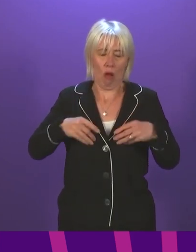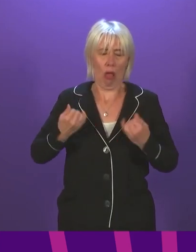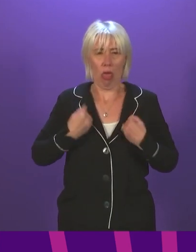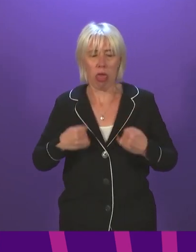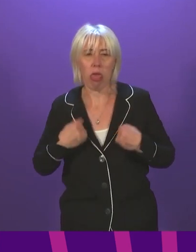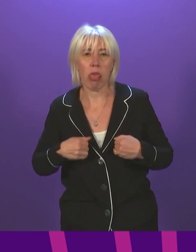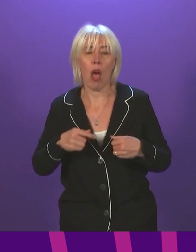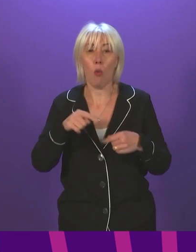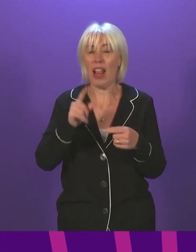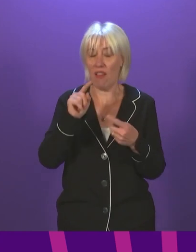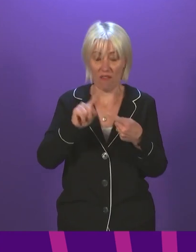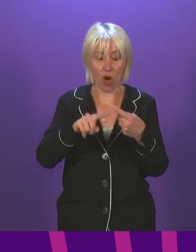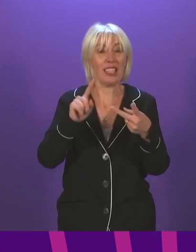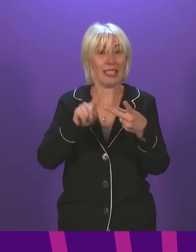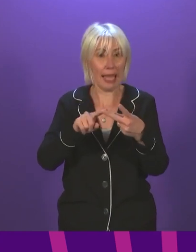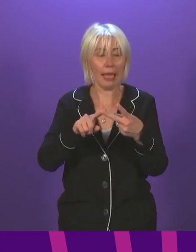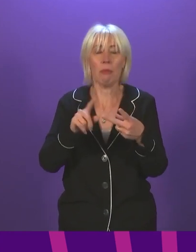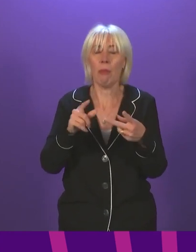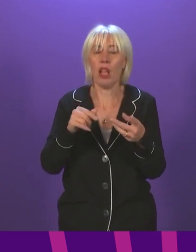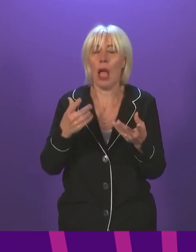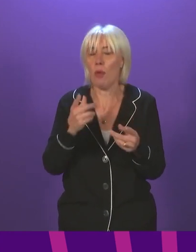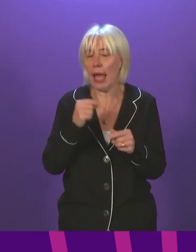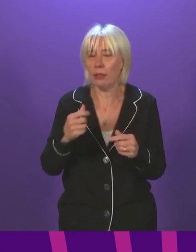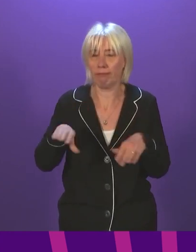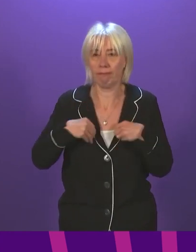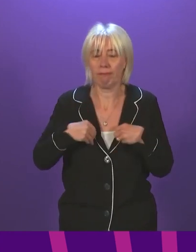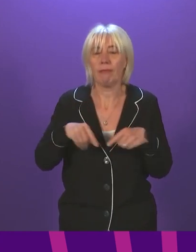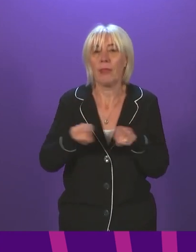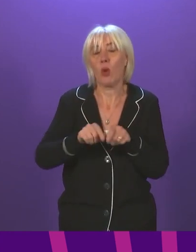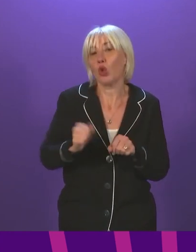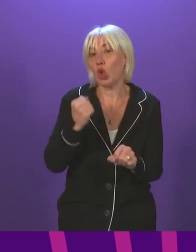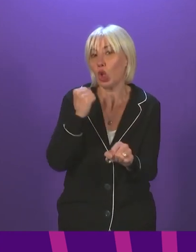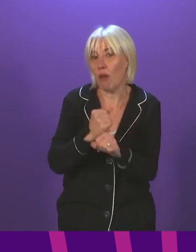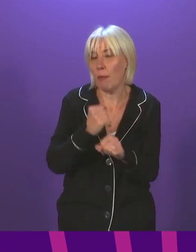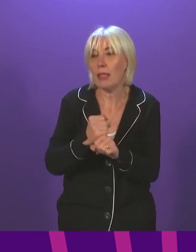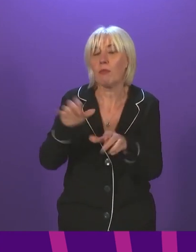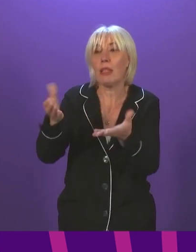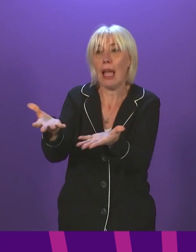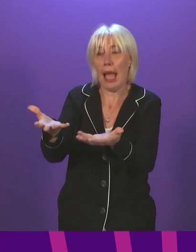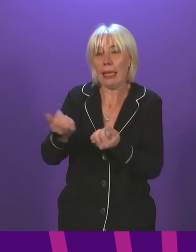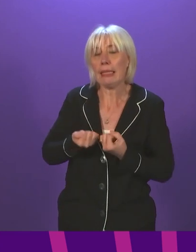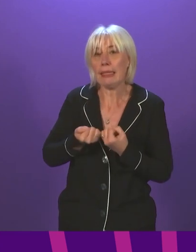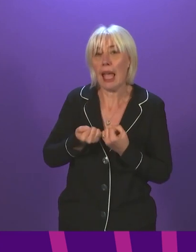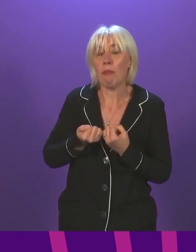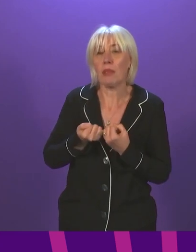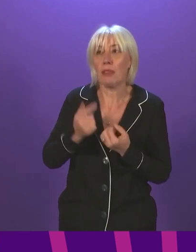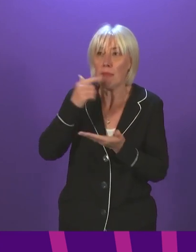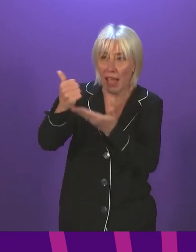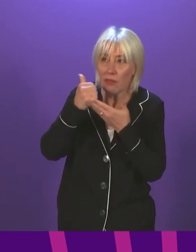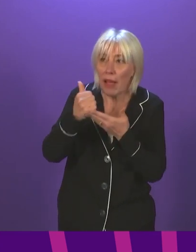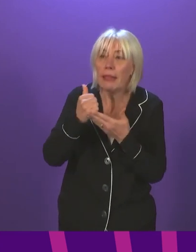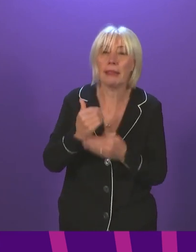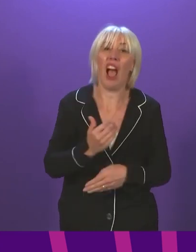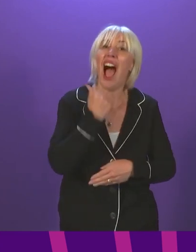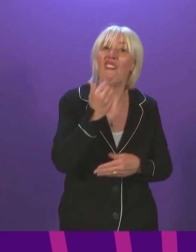second vaccination. I can confirm that the Scottish Government is also accepting this advice and again we have adequate supplies to move